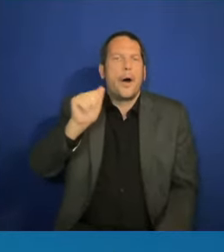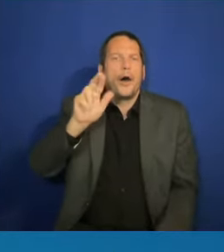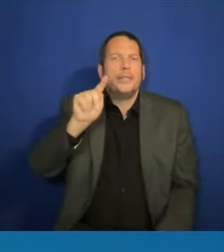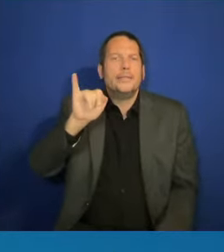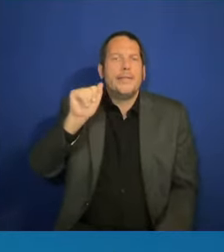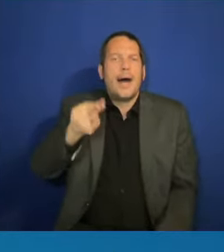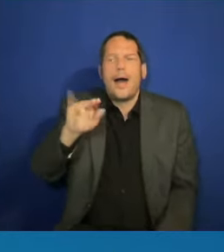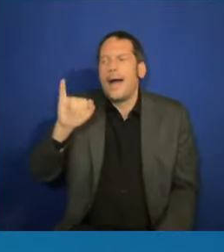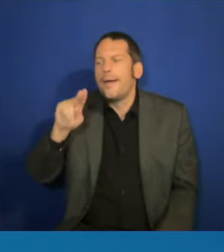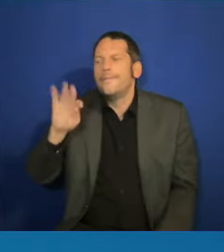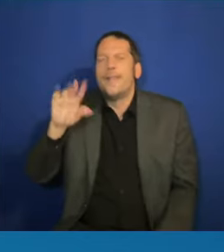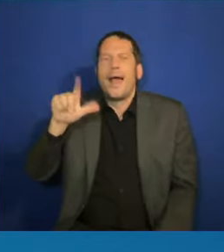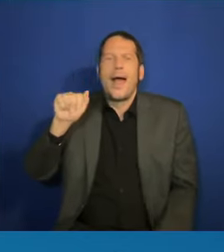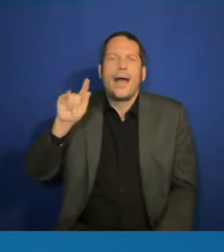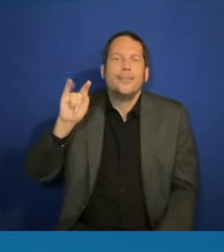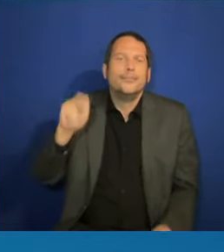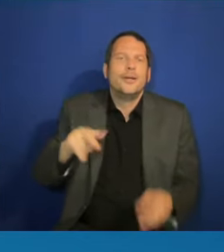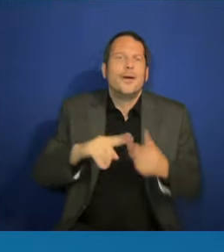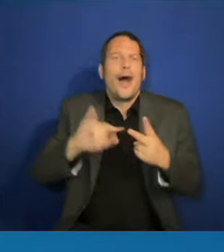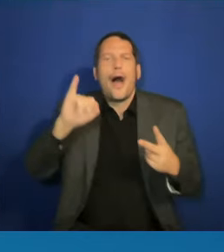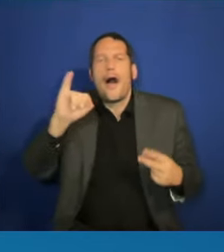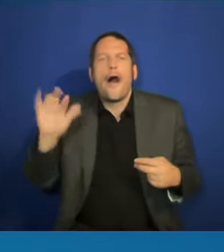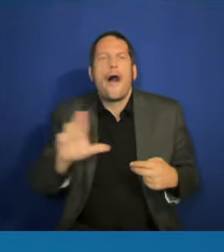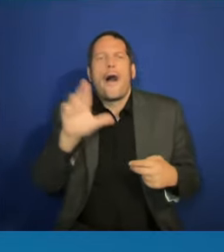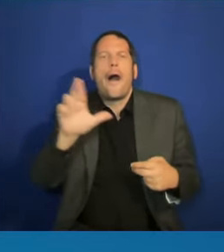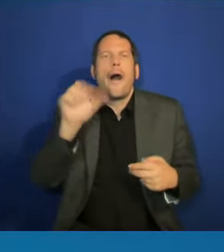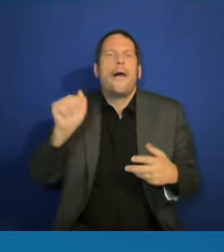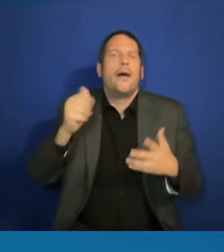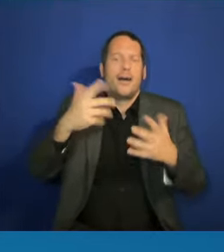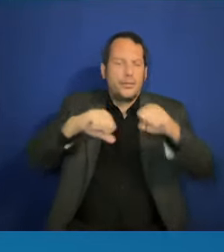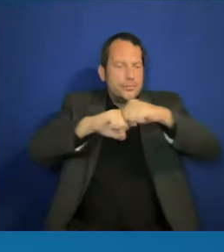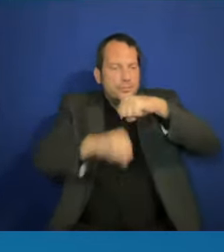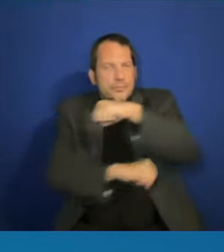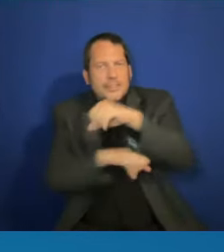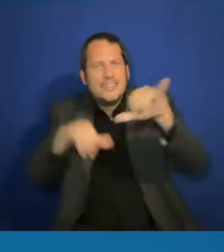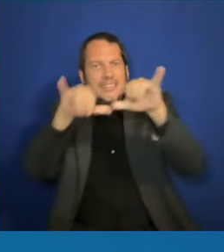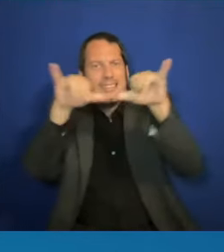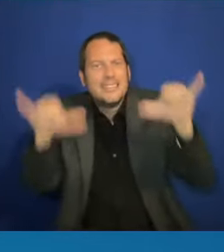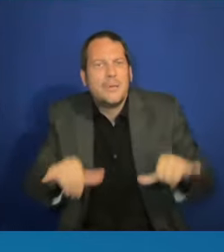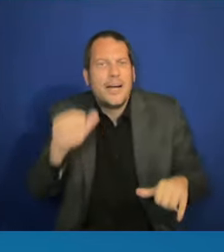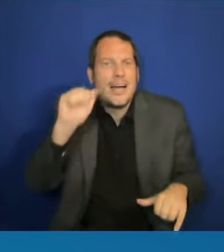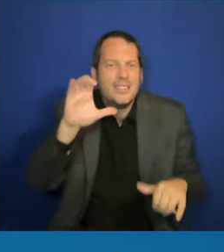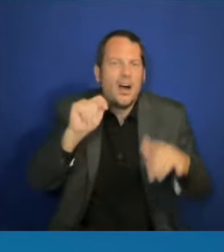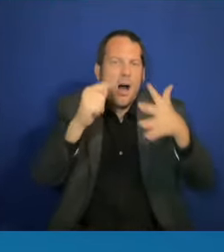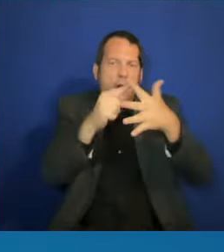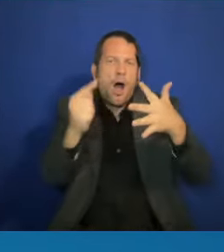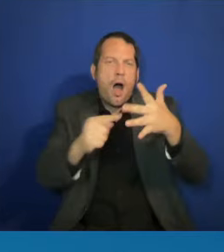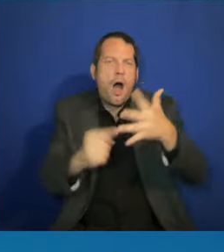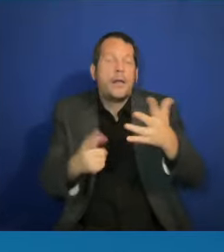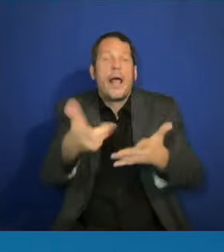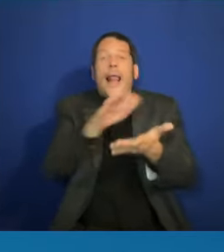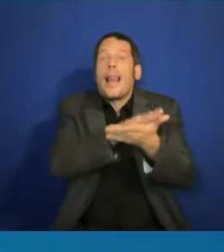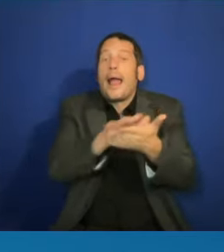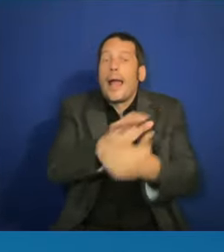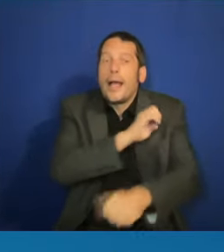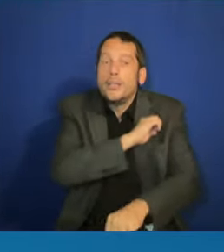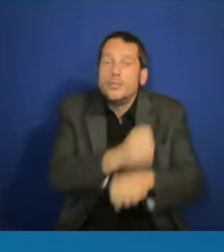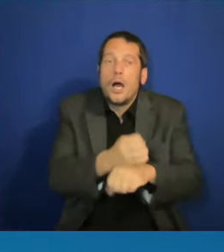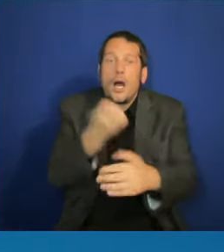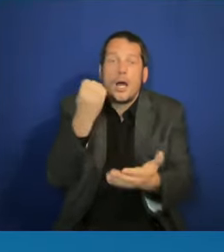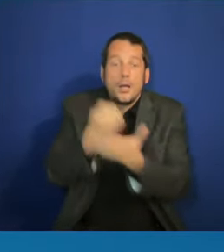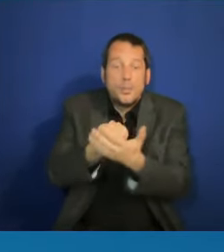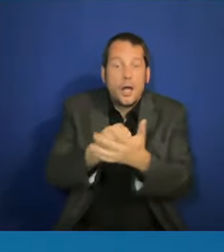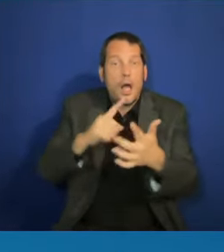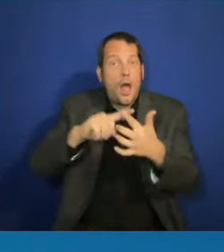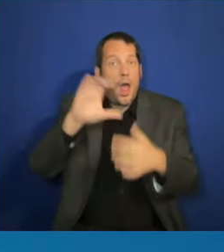energy economy and climate alone, by my calculation, we are investing $1 trillion over probably